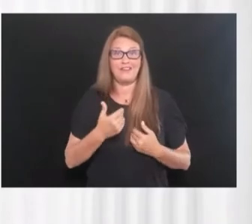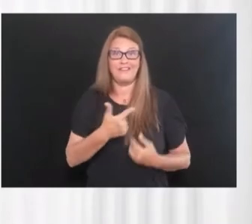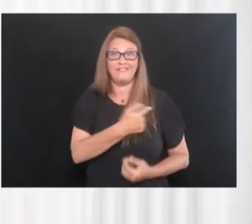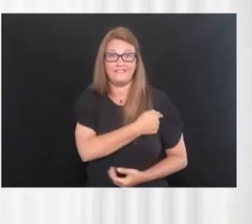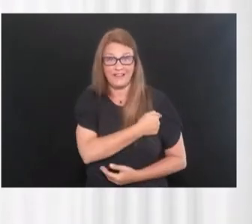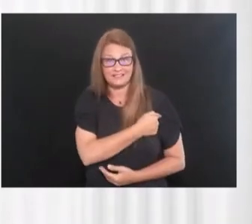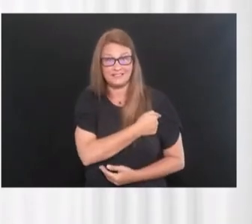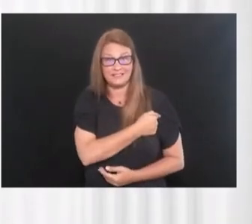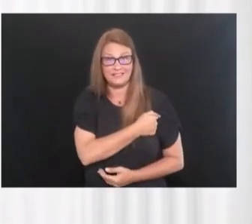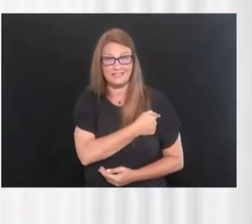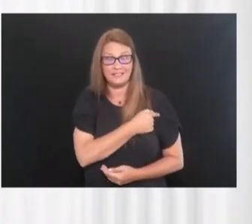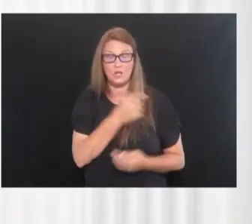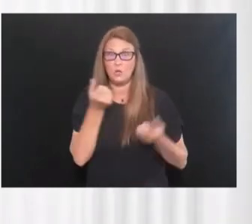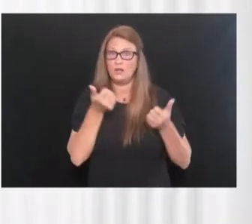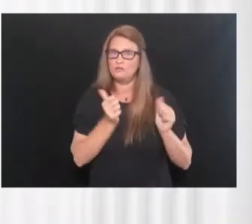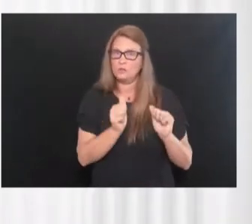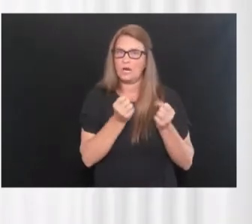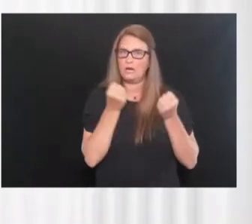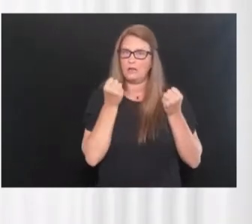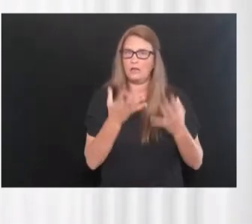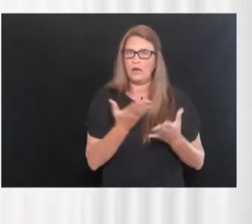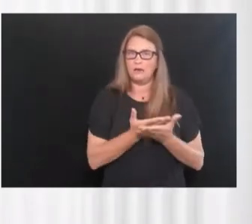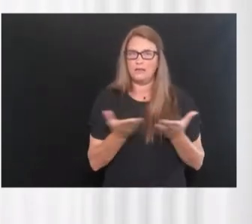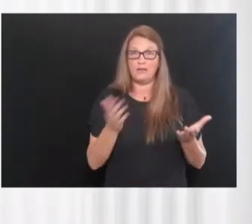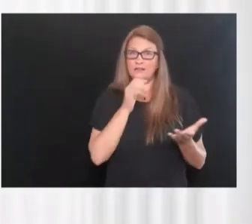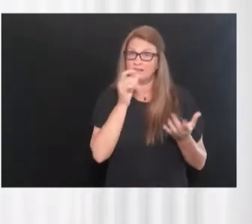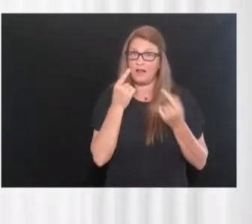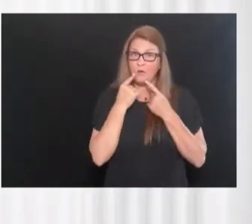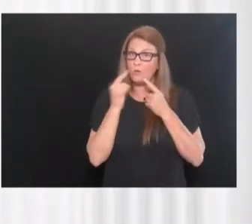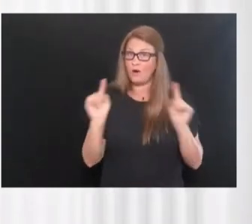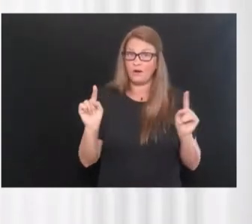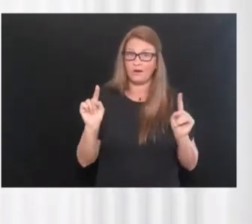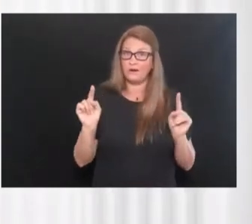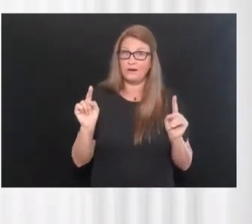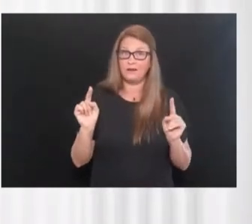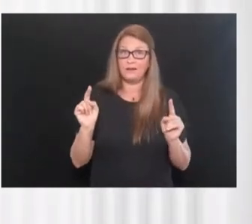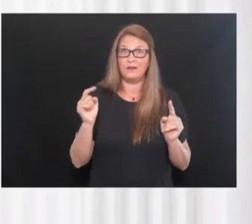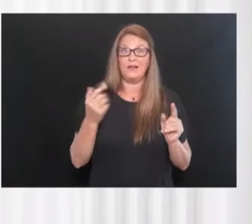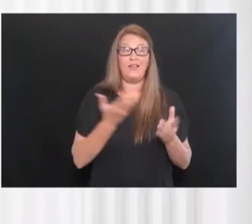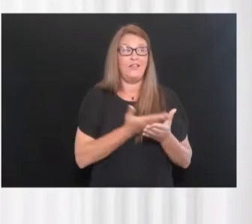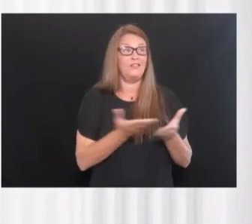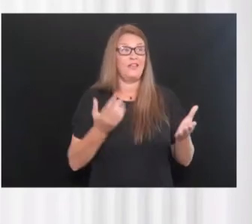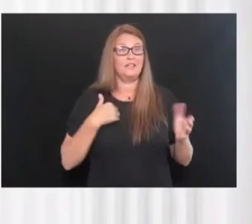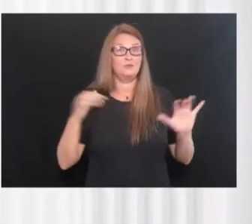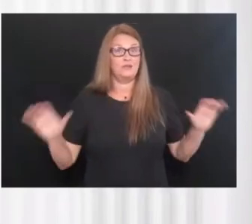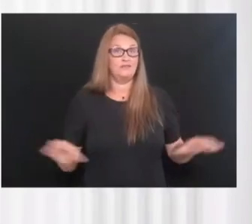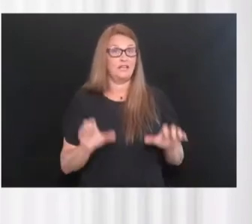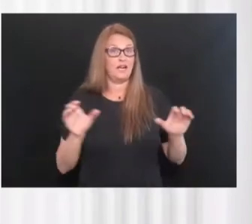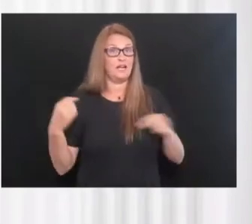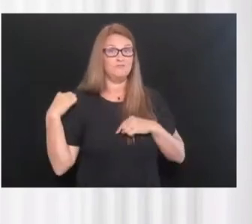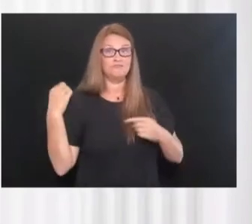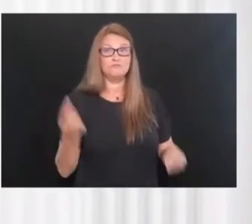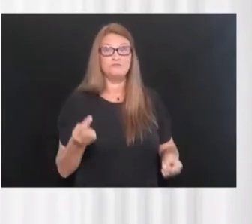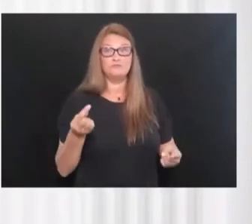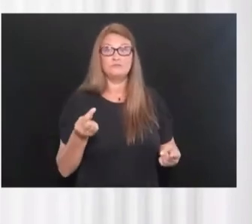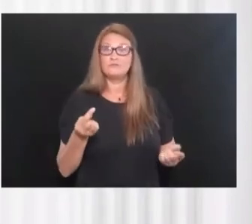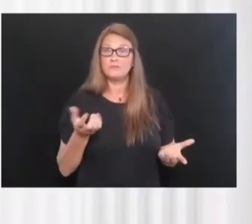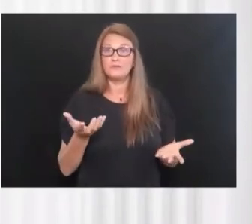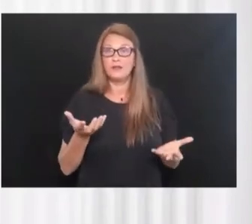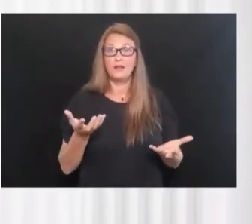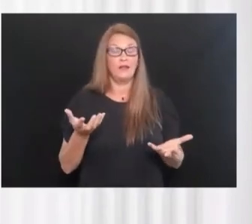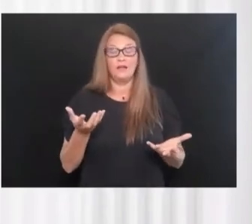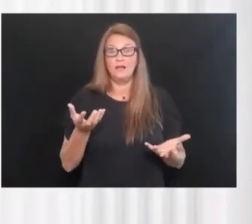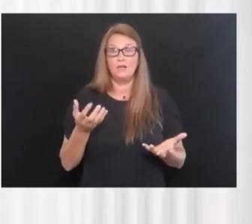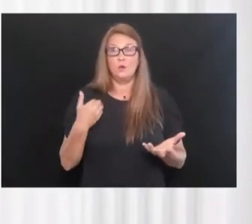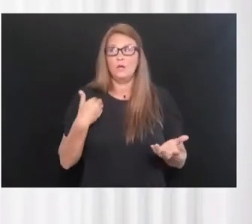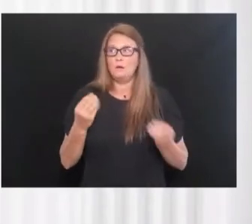things. A lot of things didn't work. Uh, a lot of things we were told not to do turned out we should have been doing. So as we've gone along and become